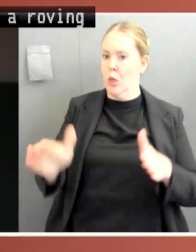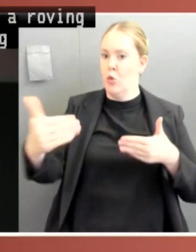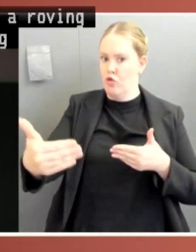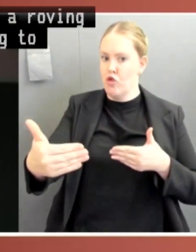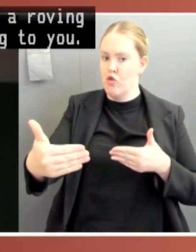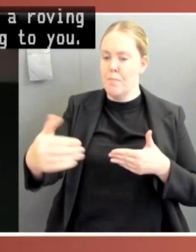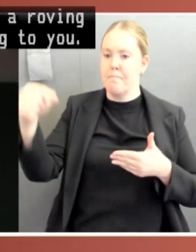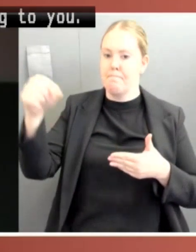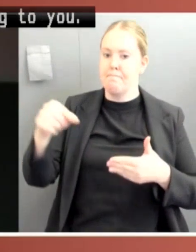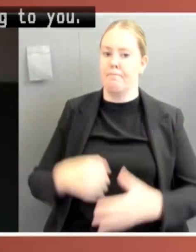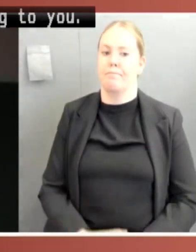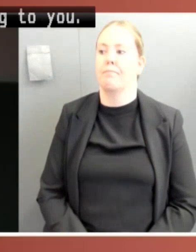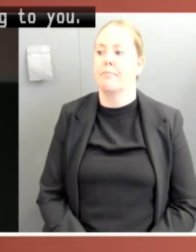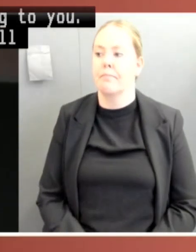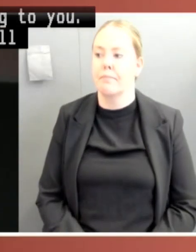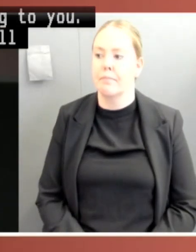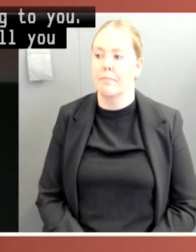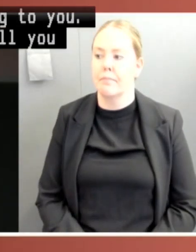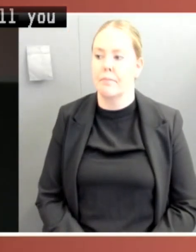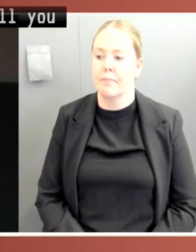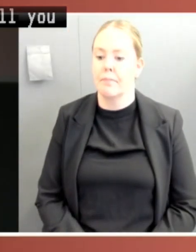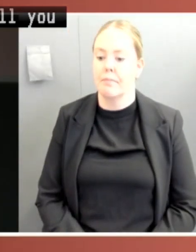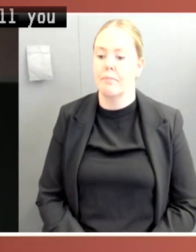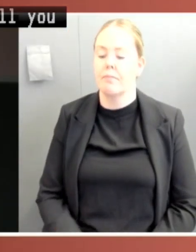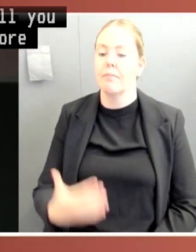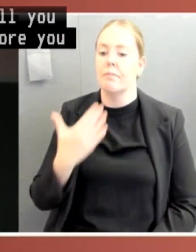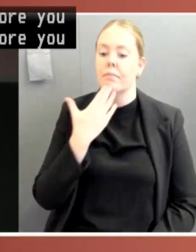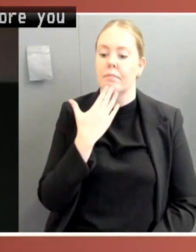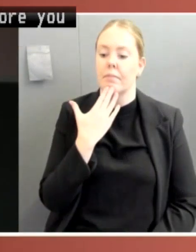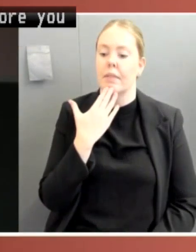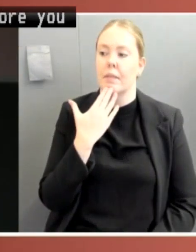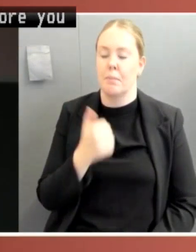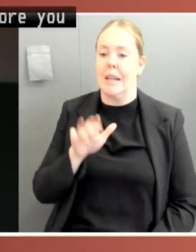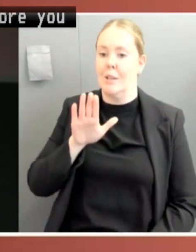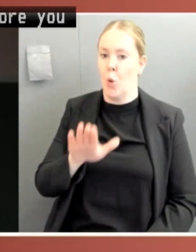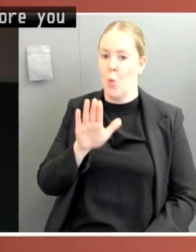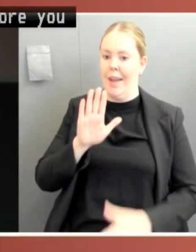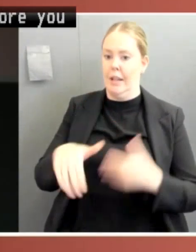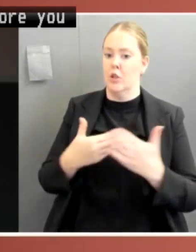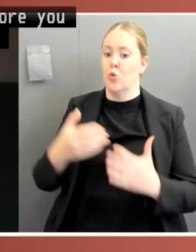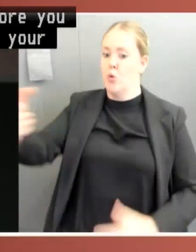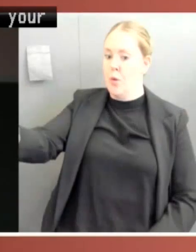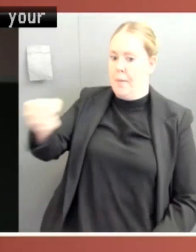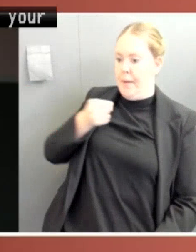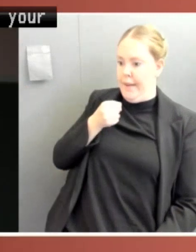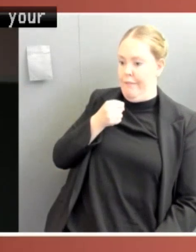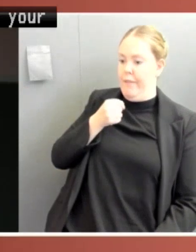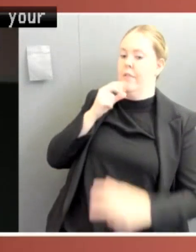receive the microphone before you speak just so we can pick up your voice on the broadcast. I think we've got someone down the front.